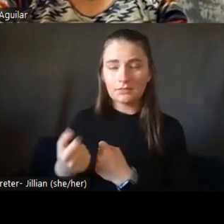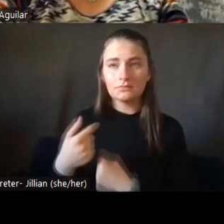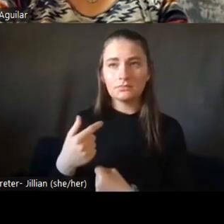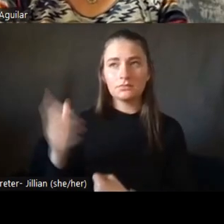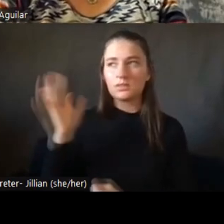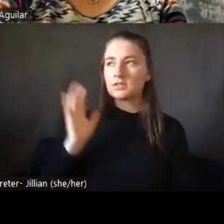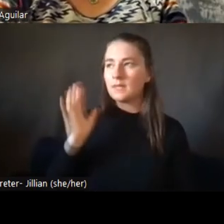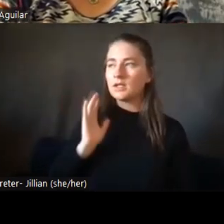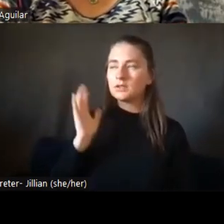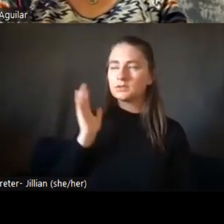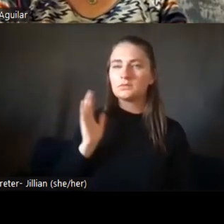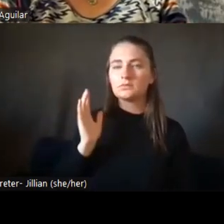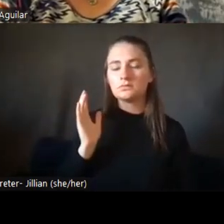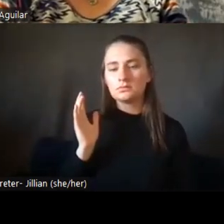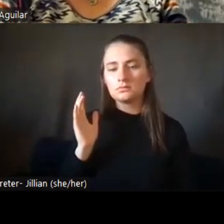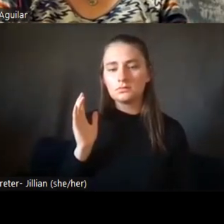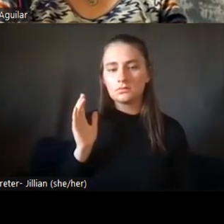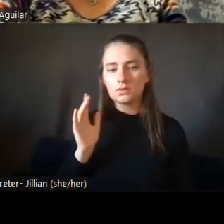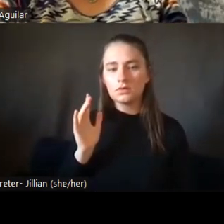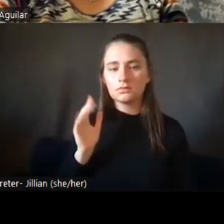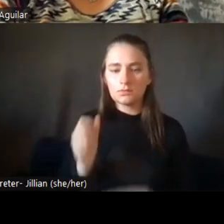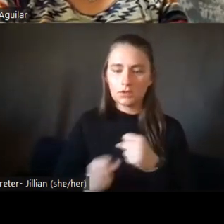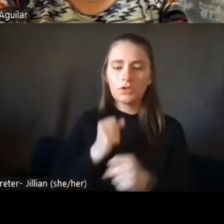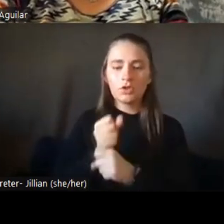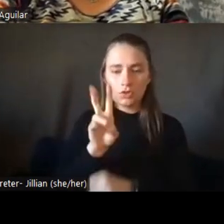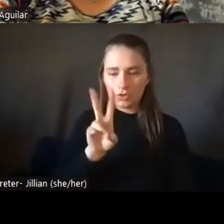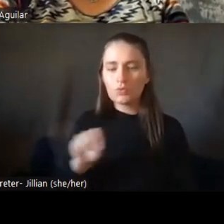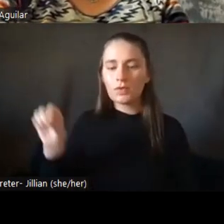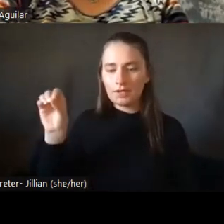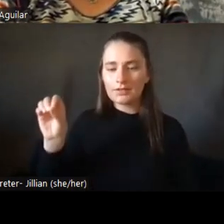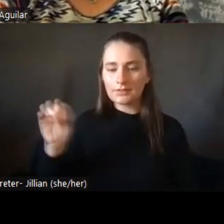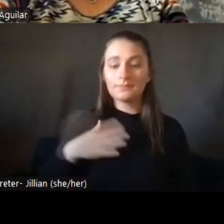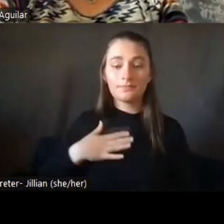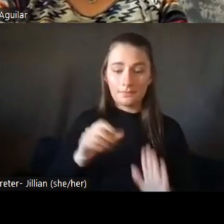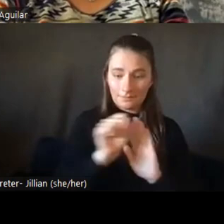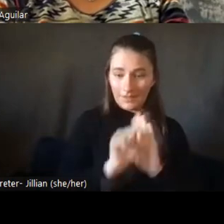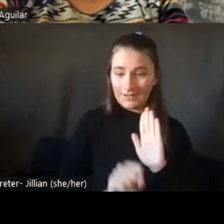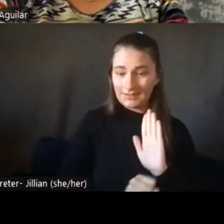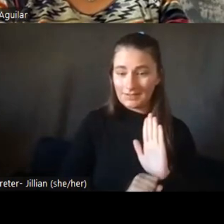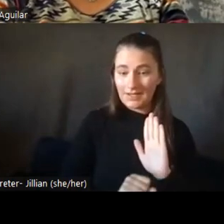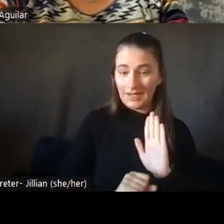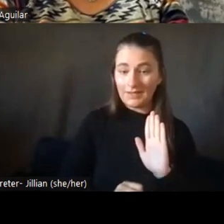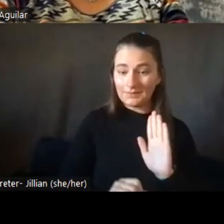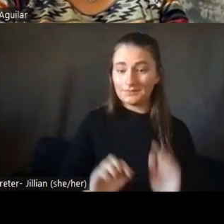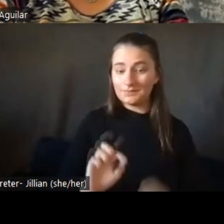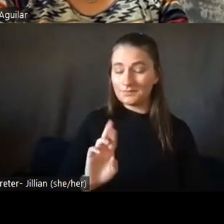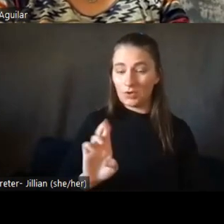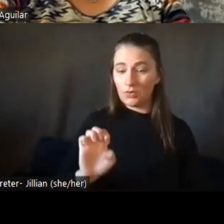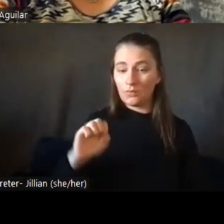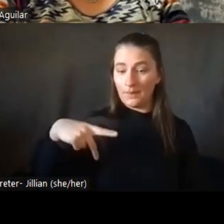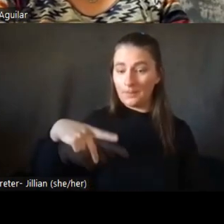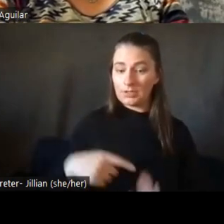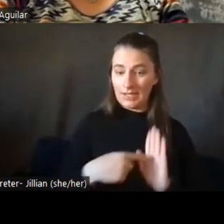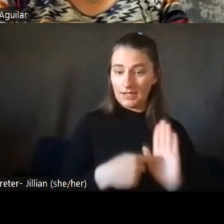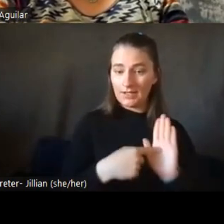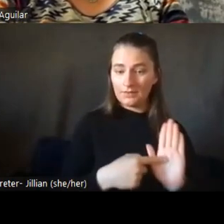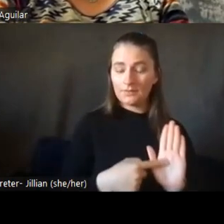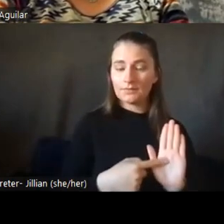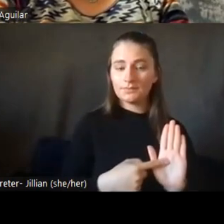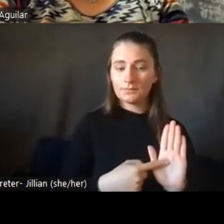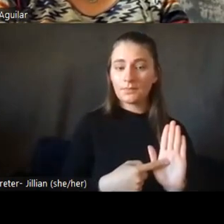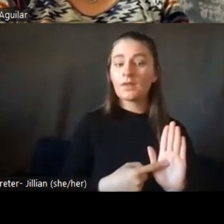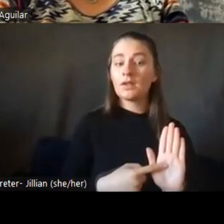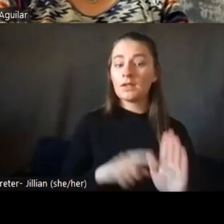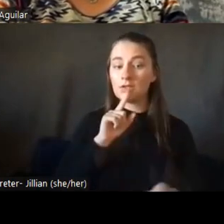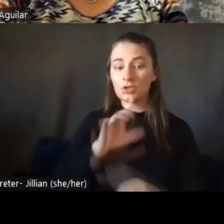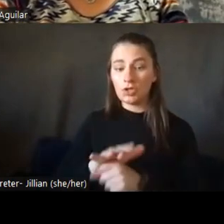back in about 2000, with my state representative, to ensure that boards in the state